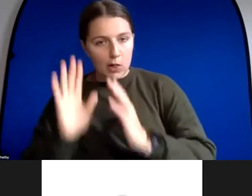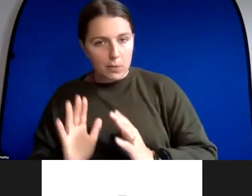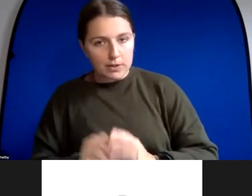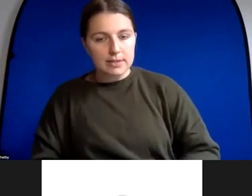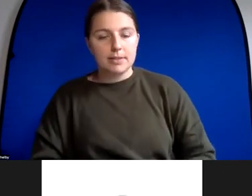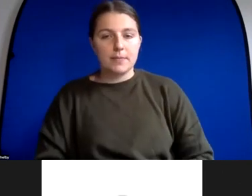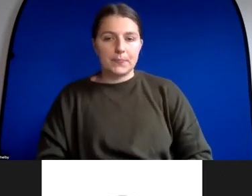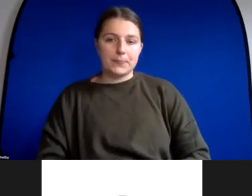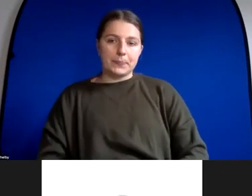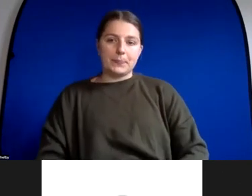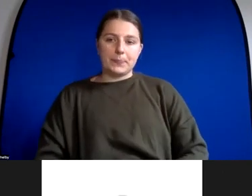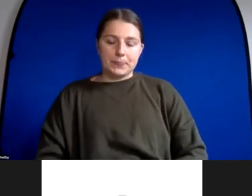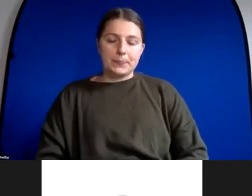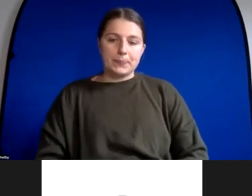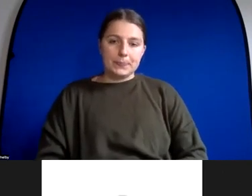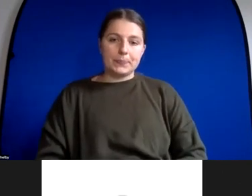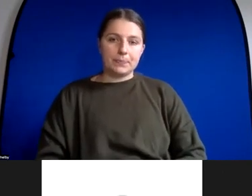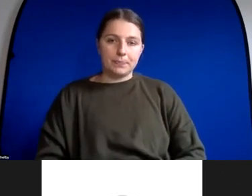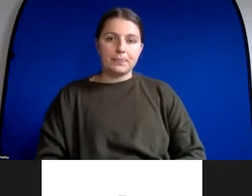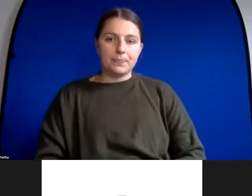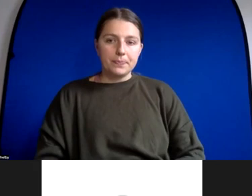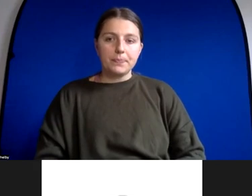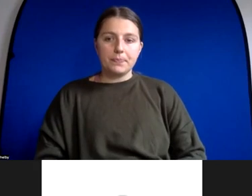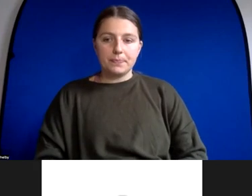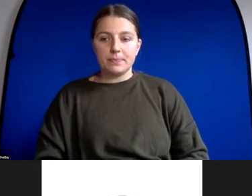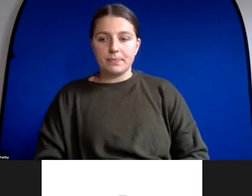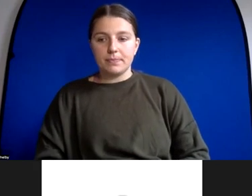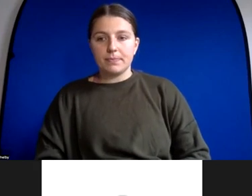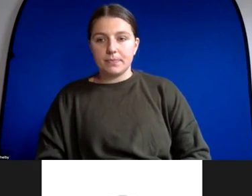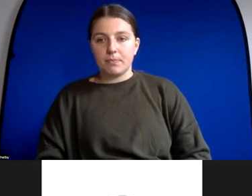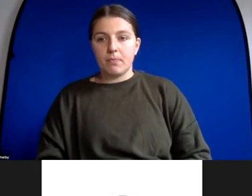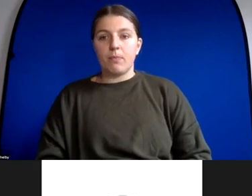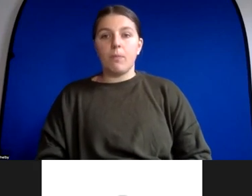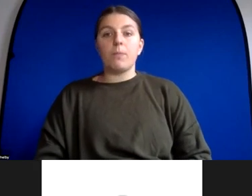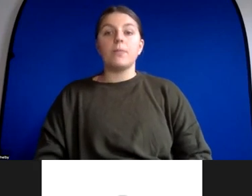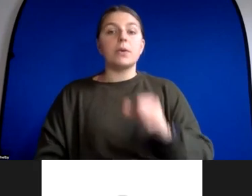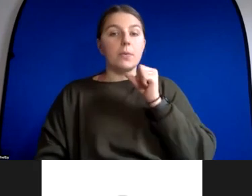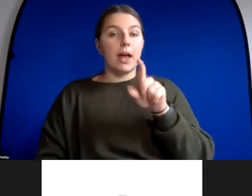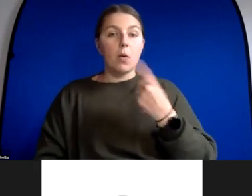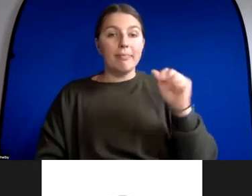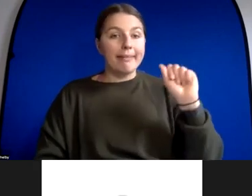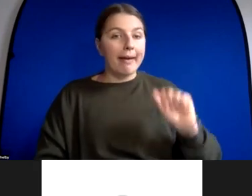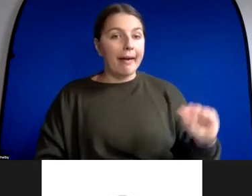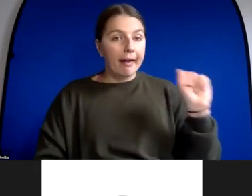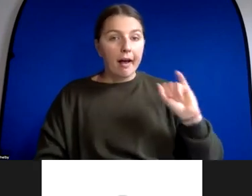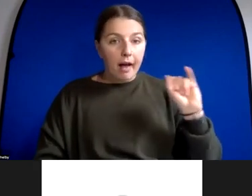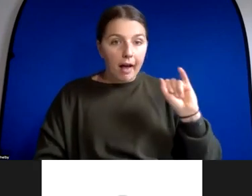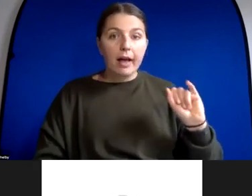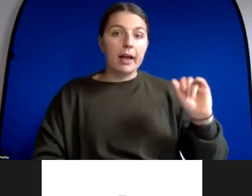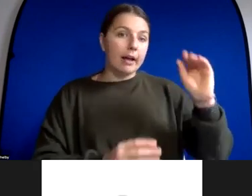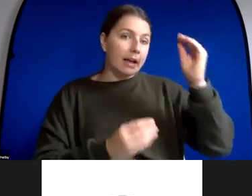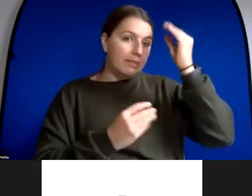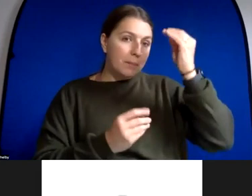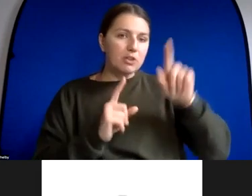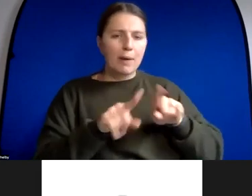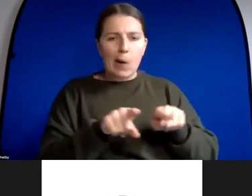generated content but also the content created by you know these these back rooms of of russian hackers